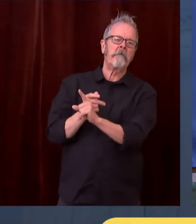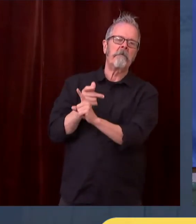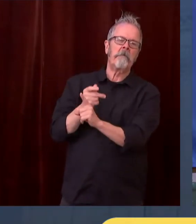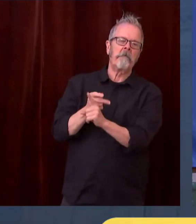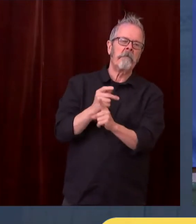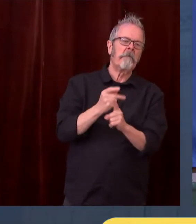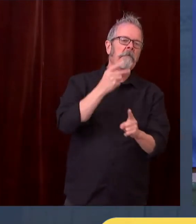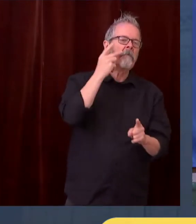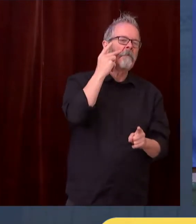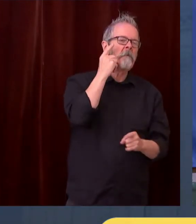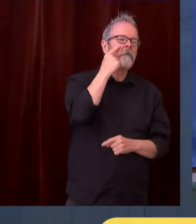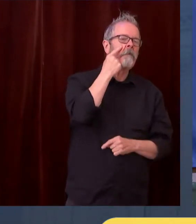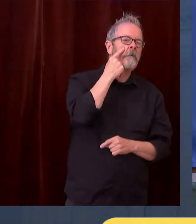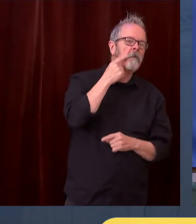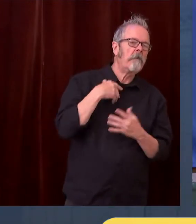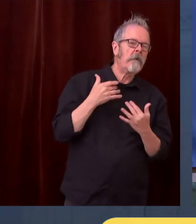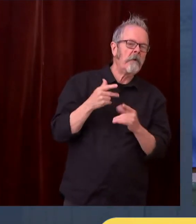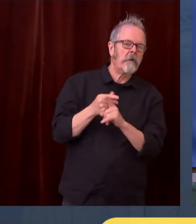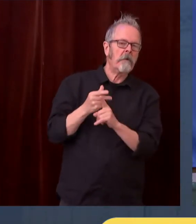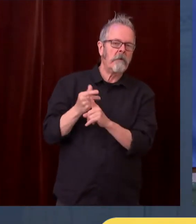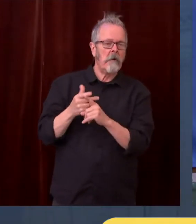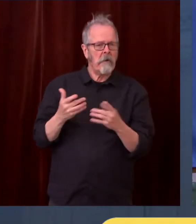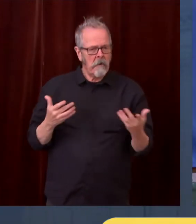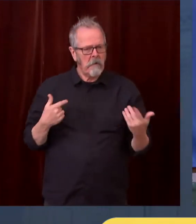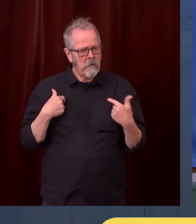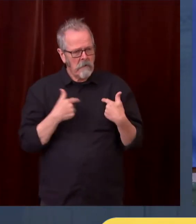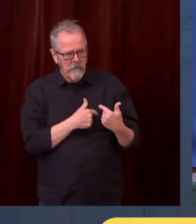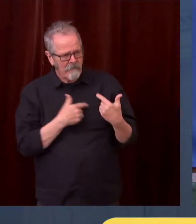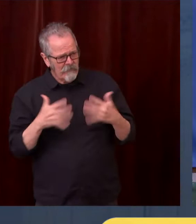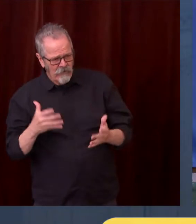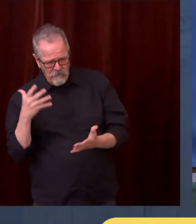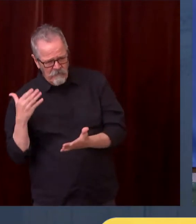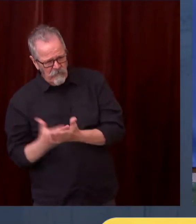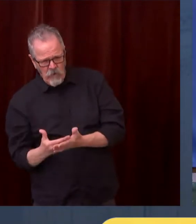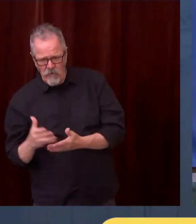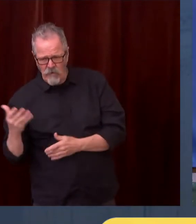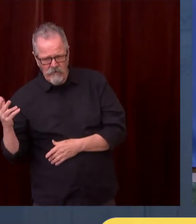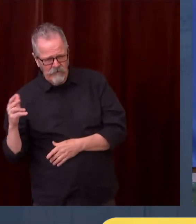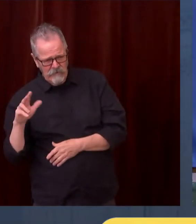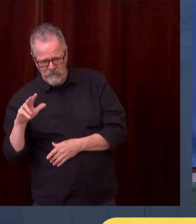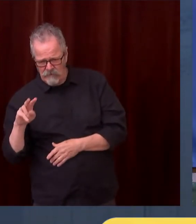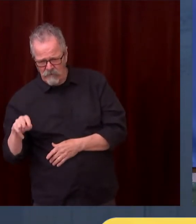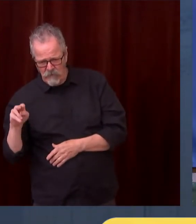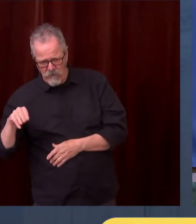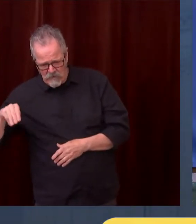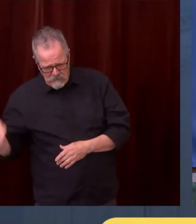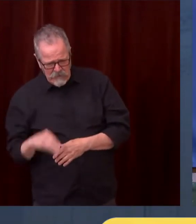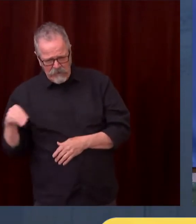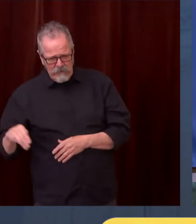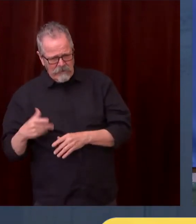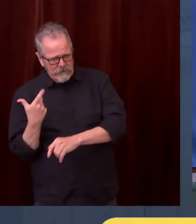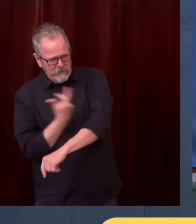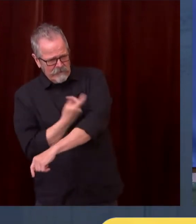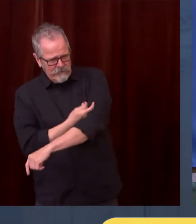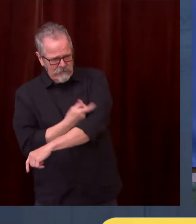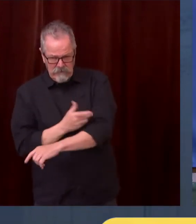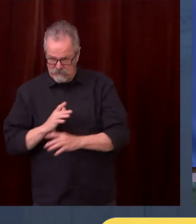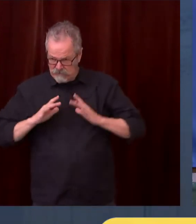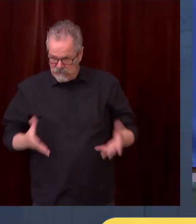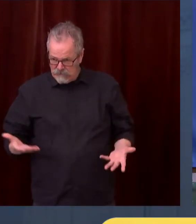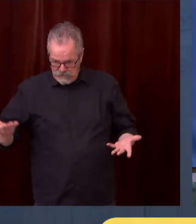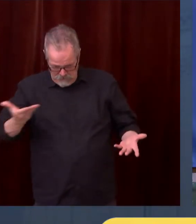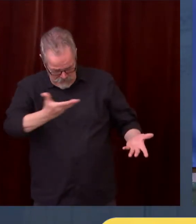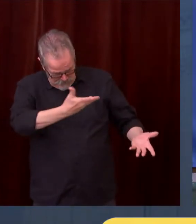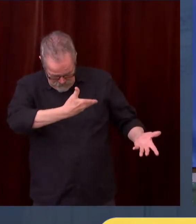problems associated with it. And we're saving lives like crazy, but we're still suffering these fatalities.